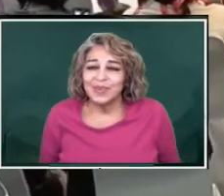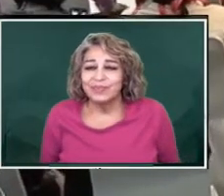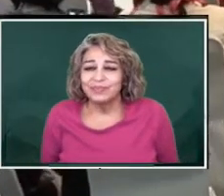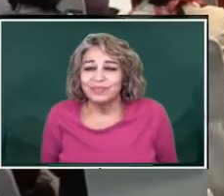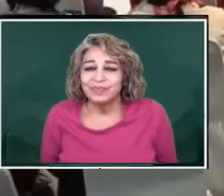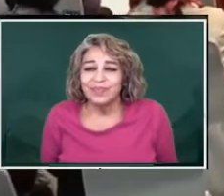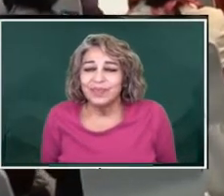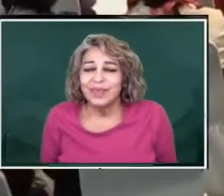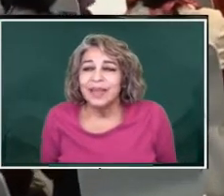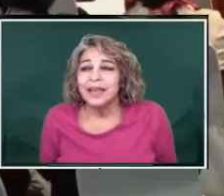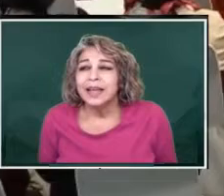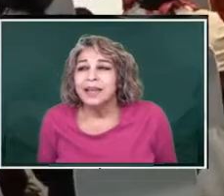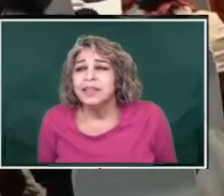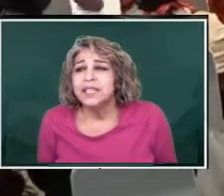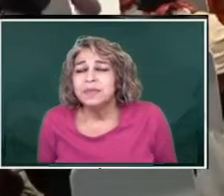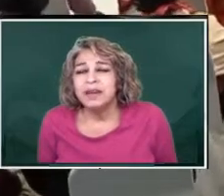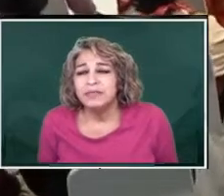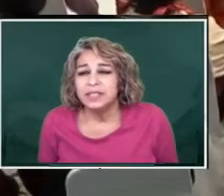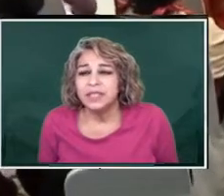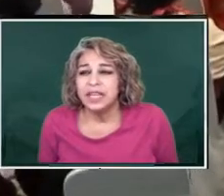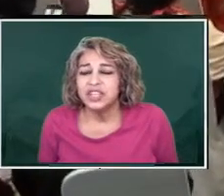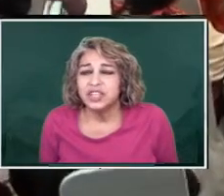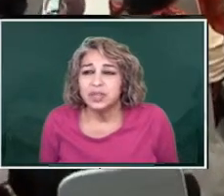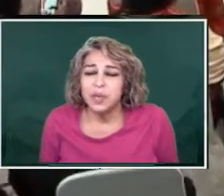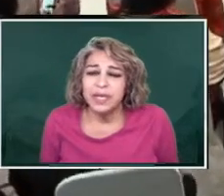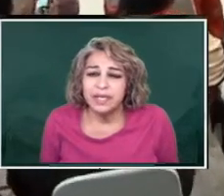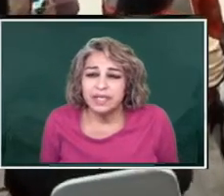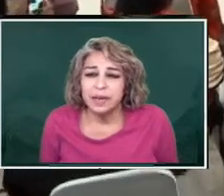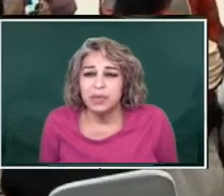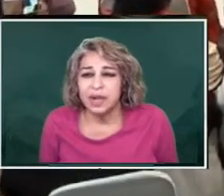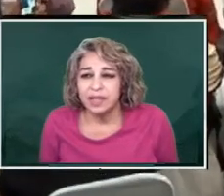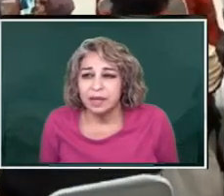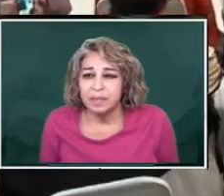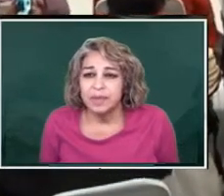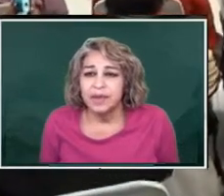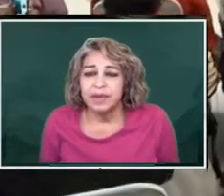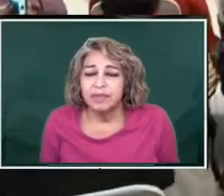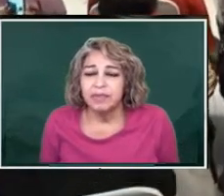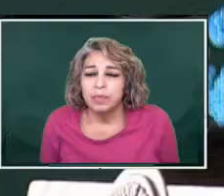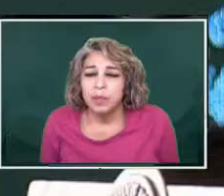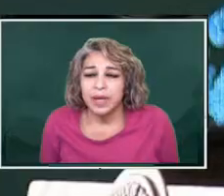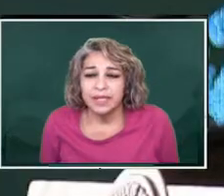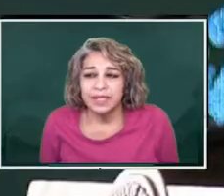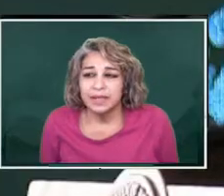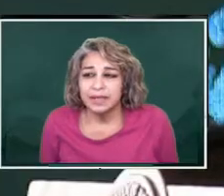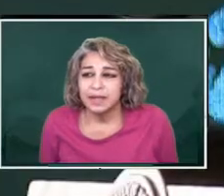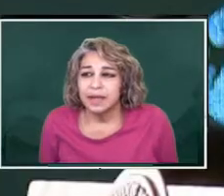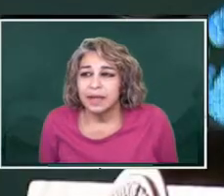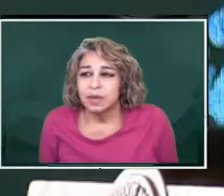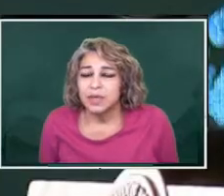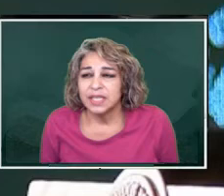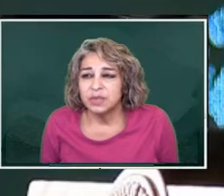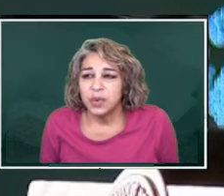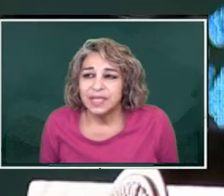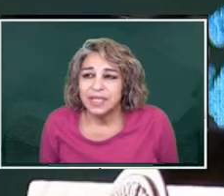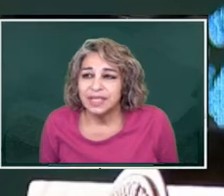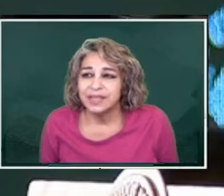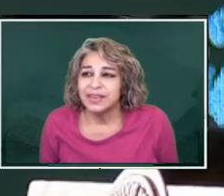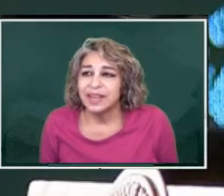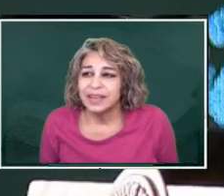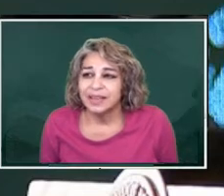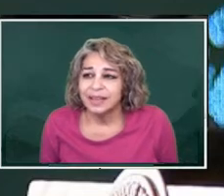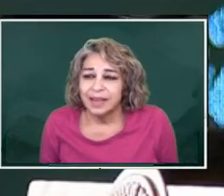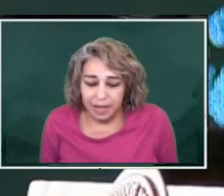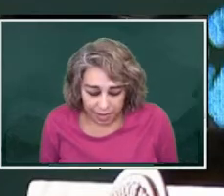manifestations we need to separate them from what was expressed